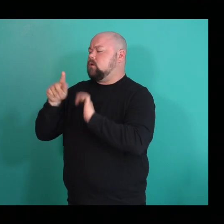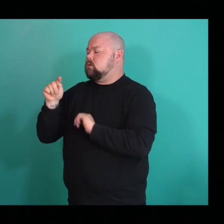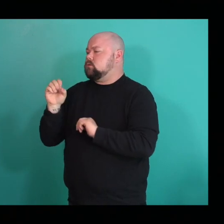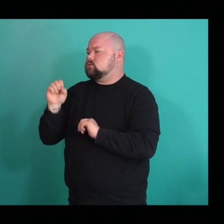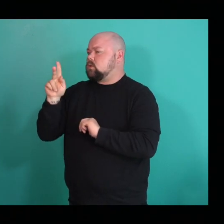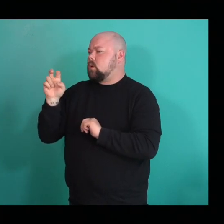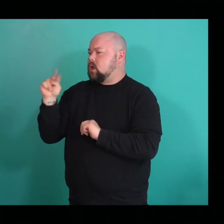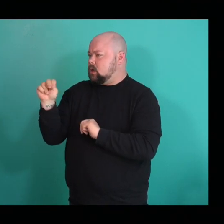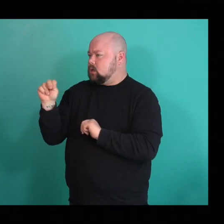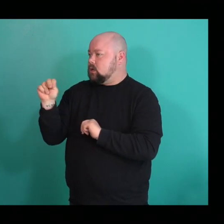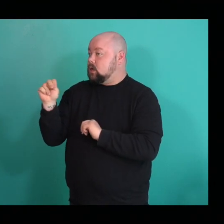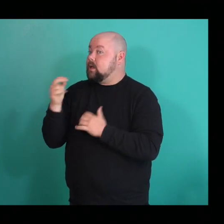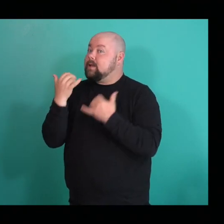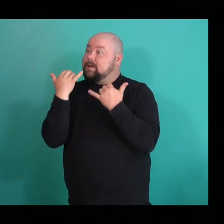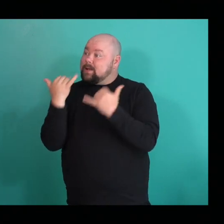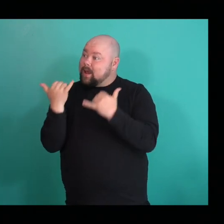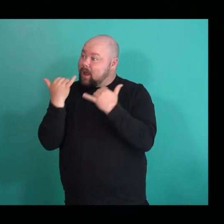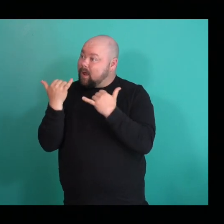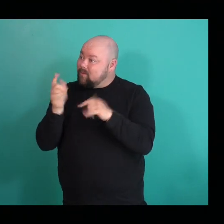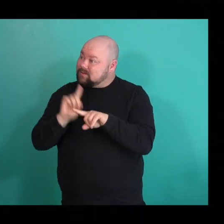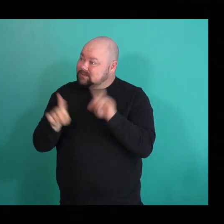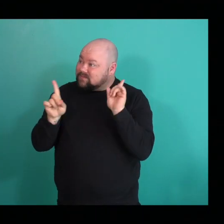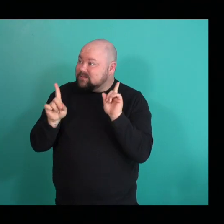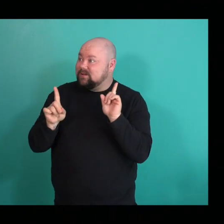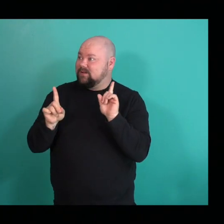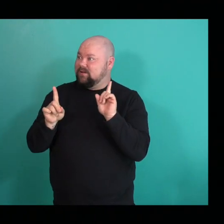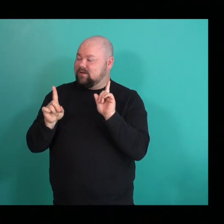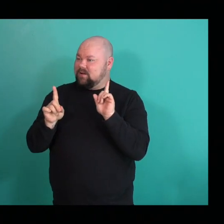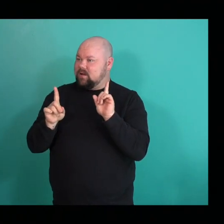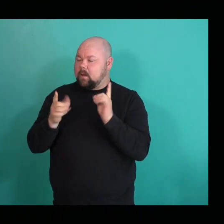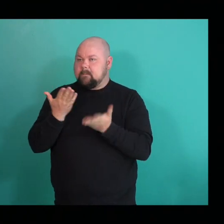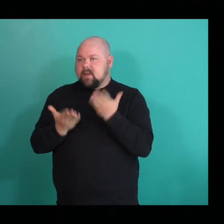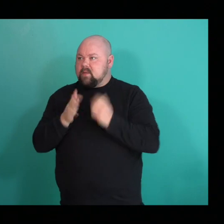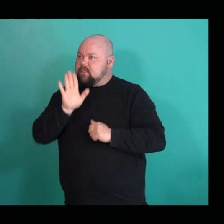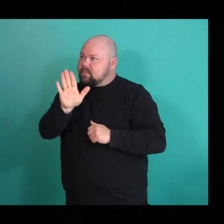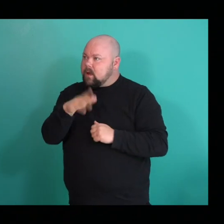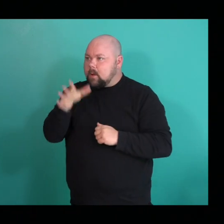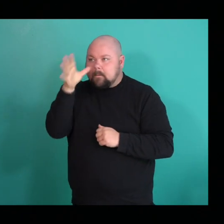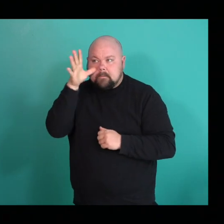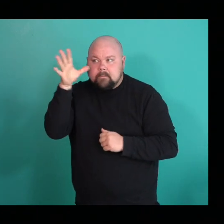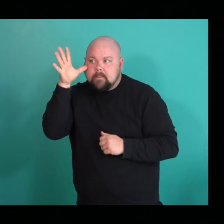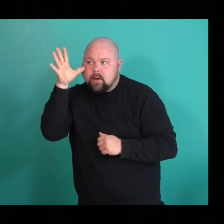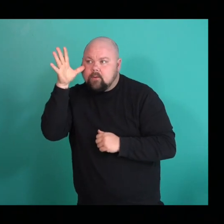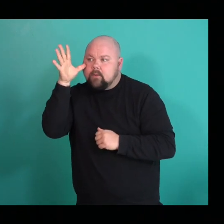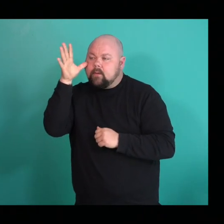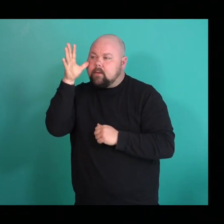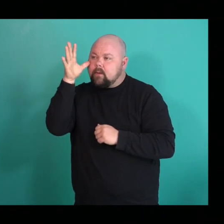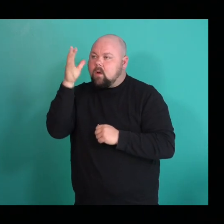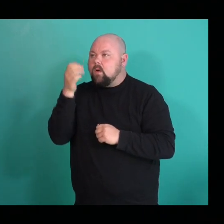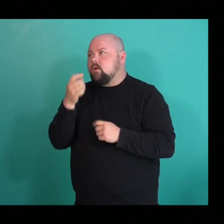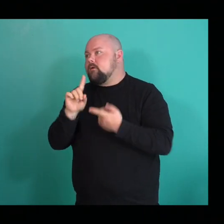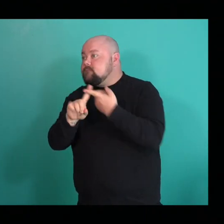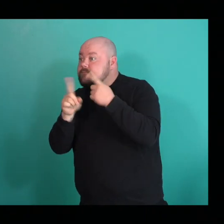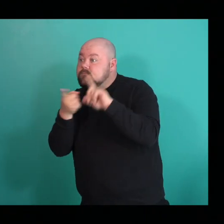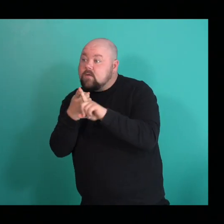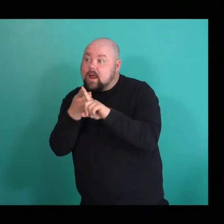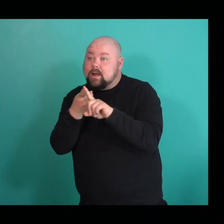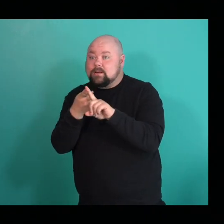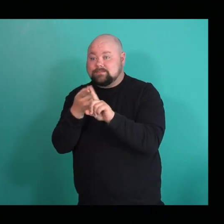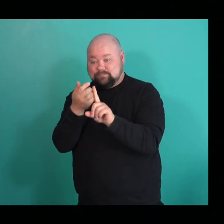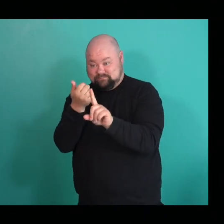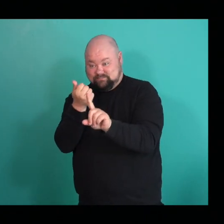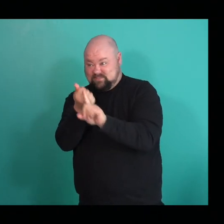there's many people that are like, they may have a parent that might have, or sorry, a, a friend who has queer